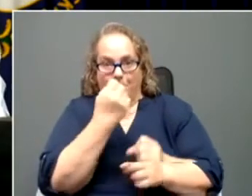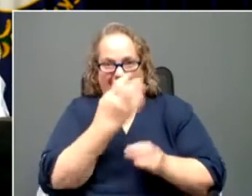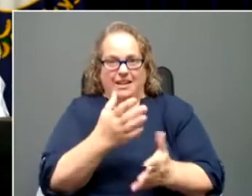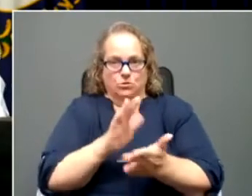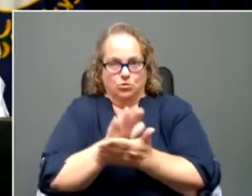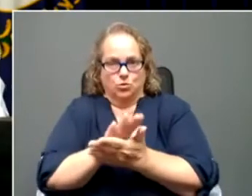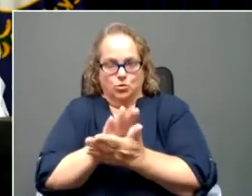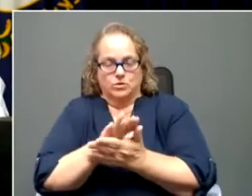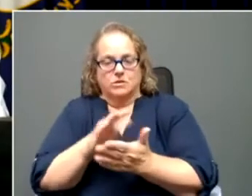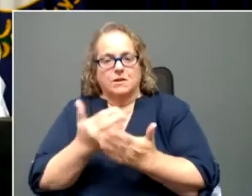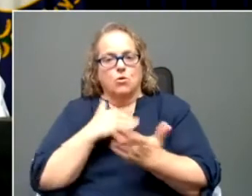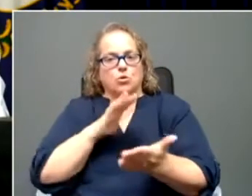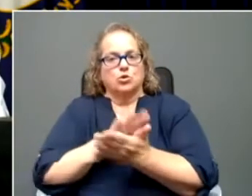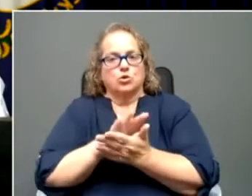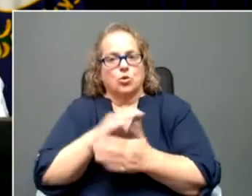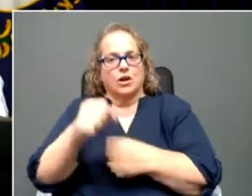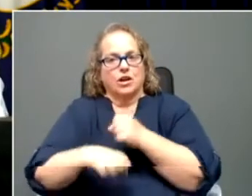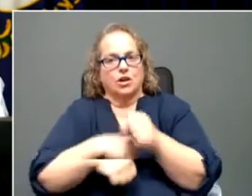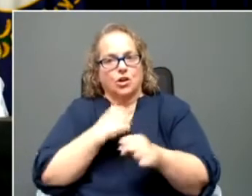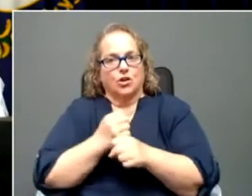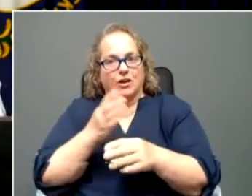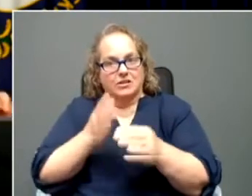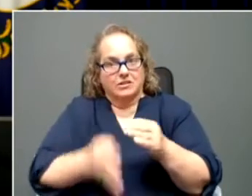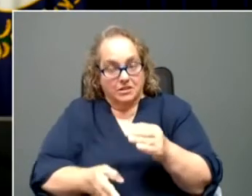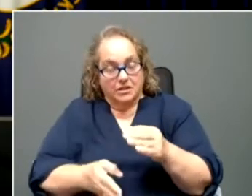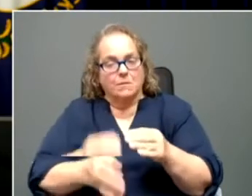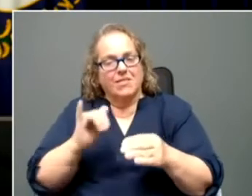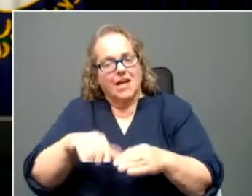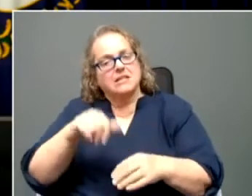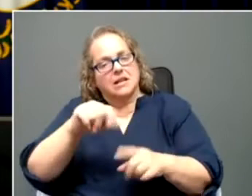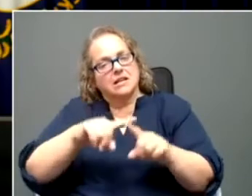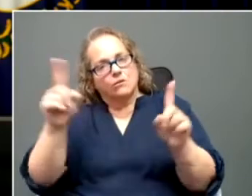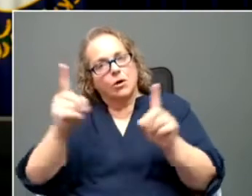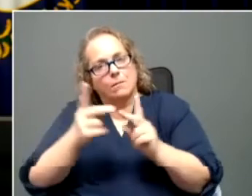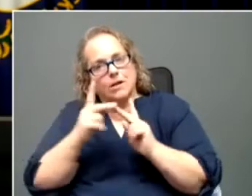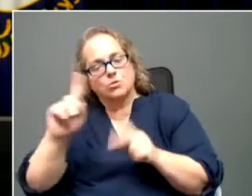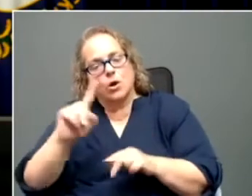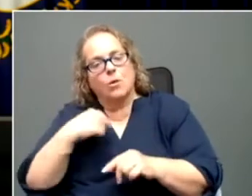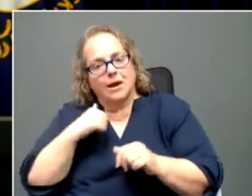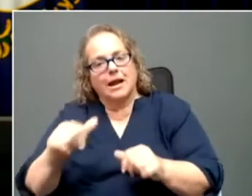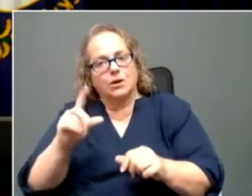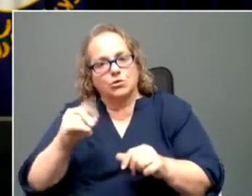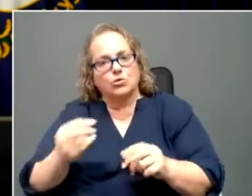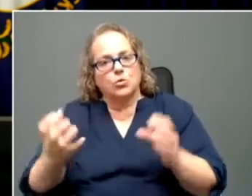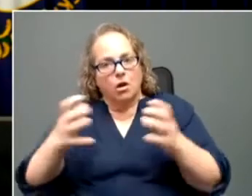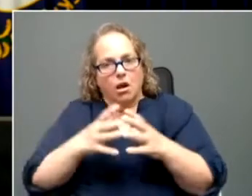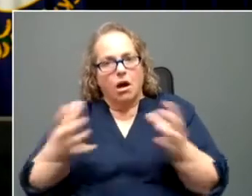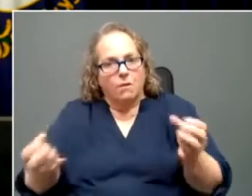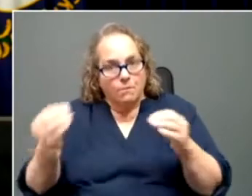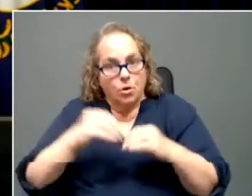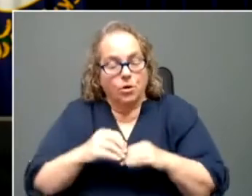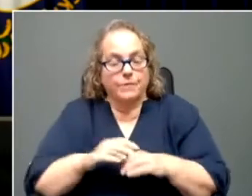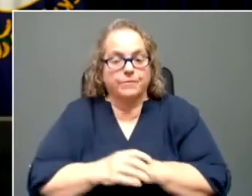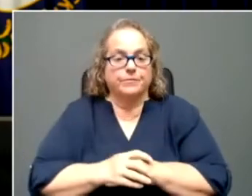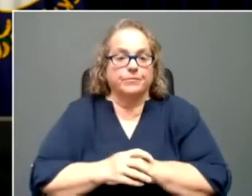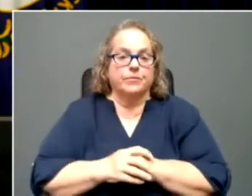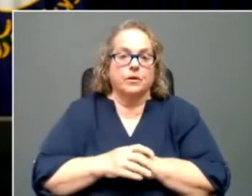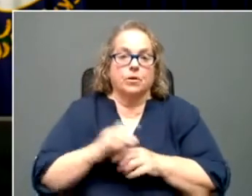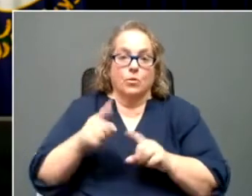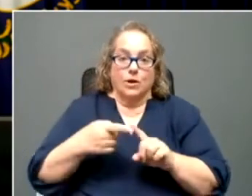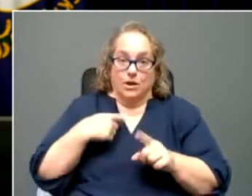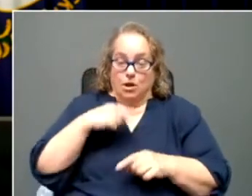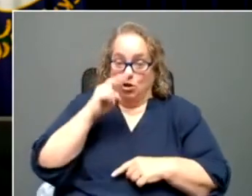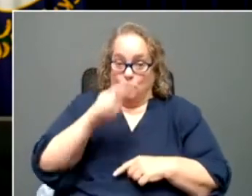school year ended. But that's another place where we can do a whole lot more. Uh, when we look at demographics,